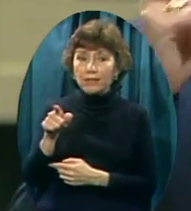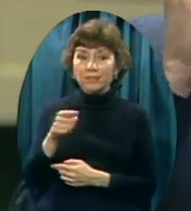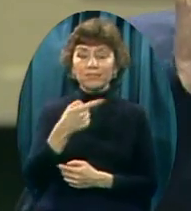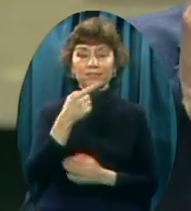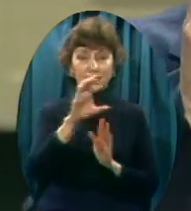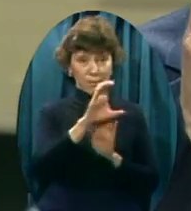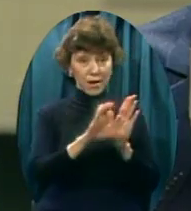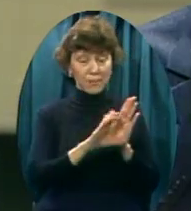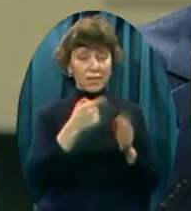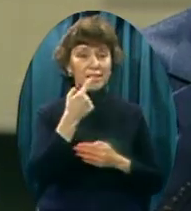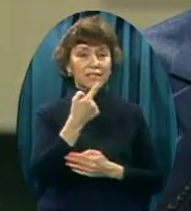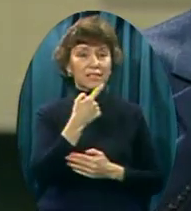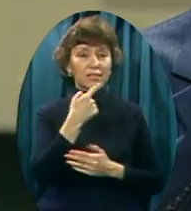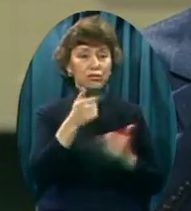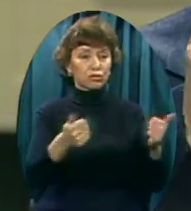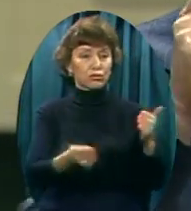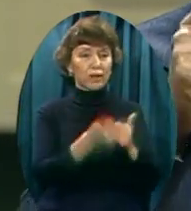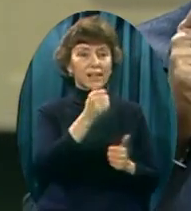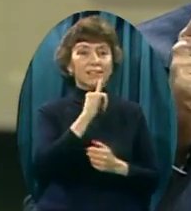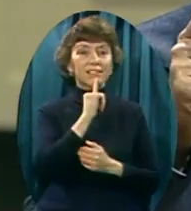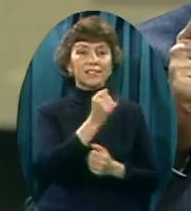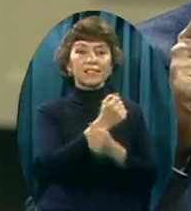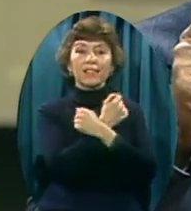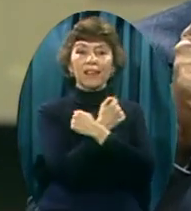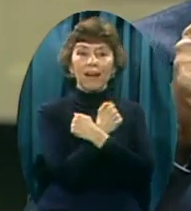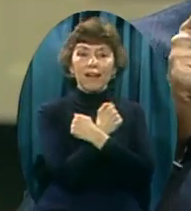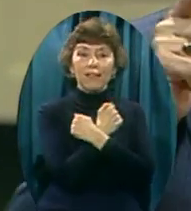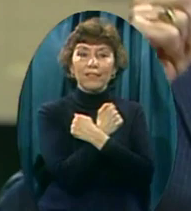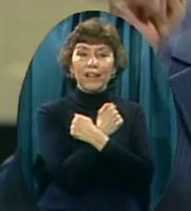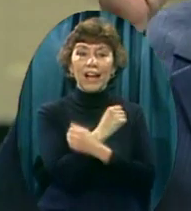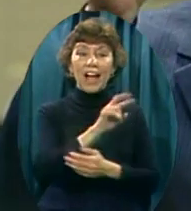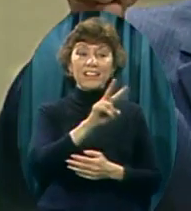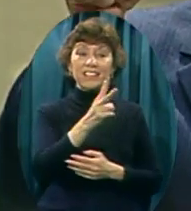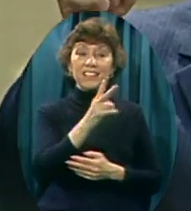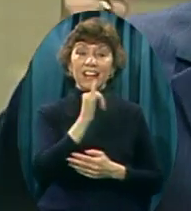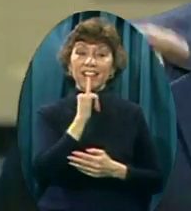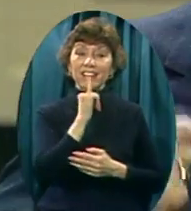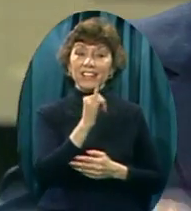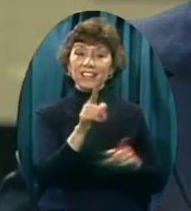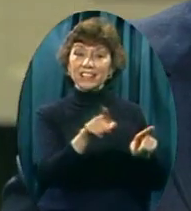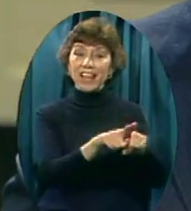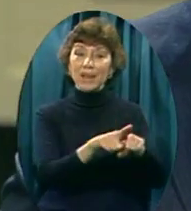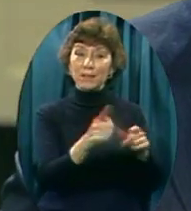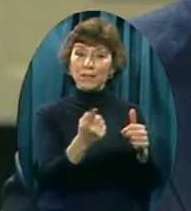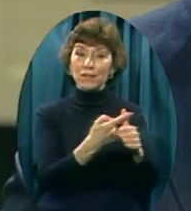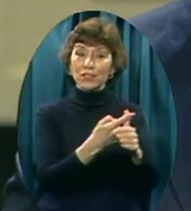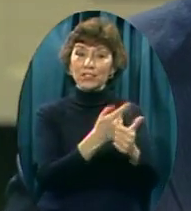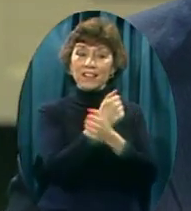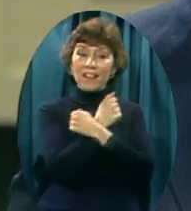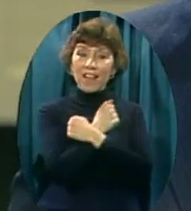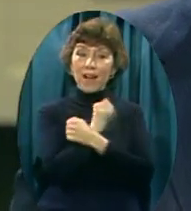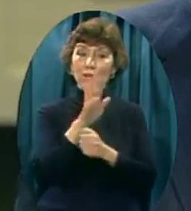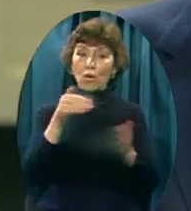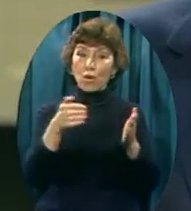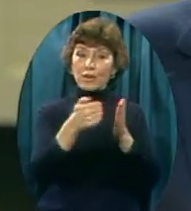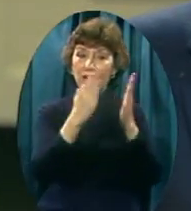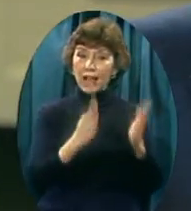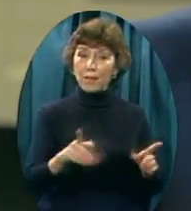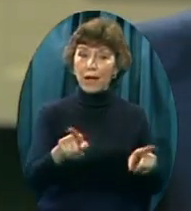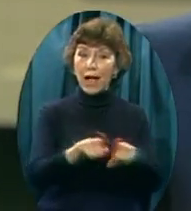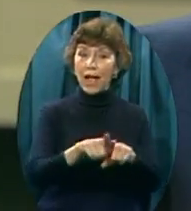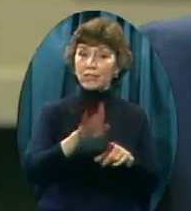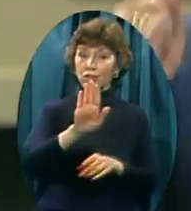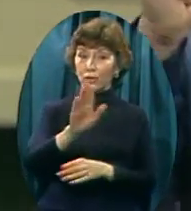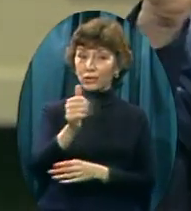He said the second Is like unto the first To love your neighbors You love yourself How much do you love yourself